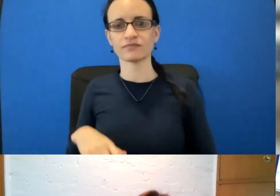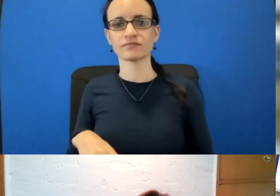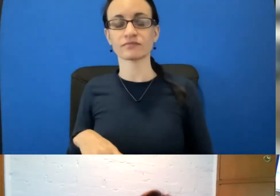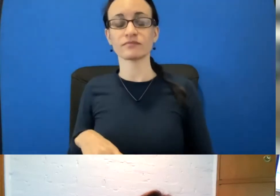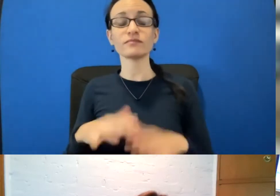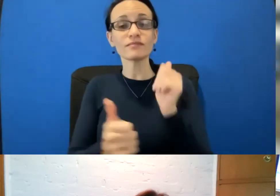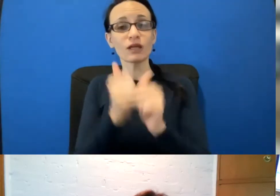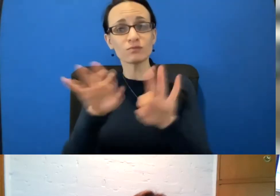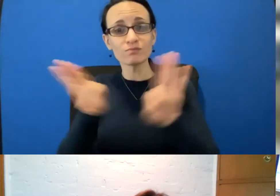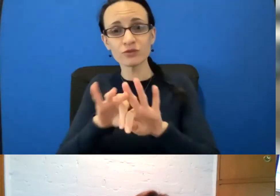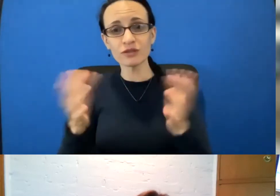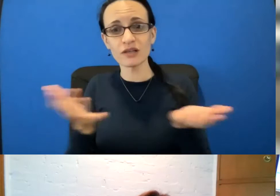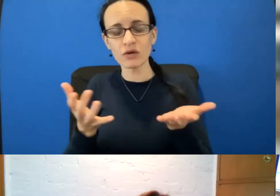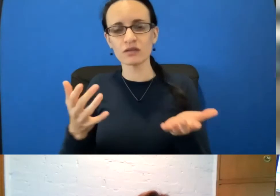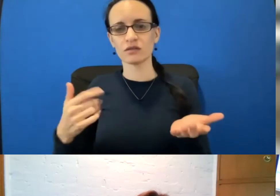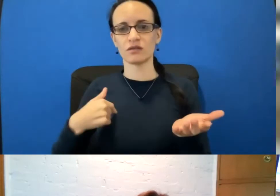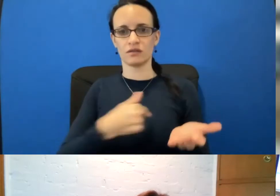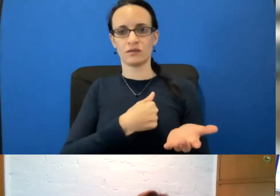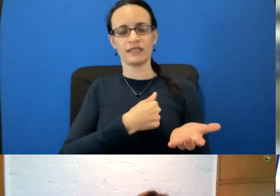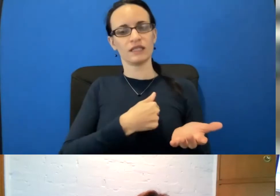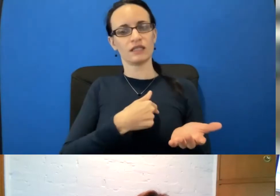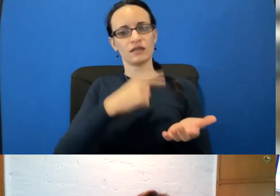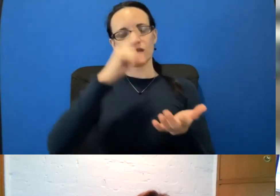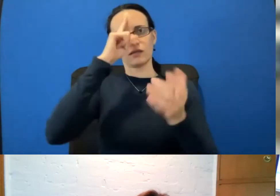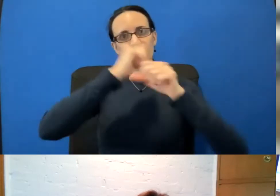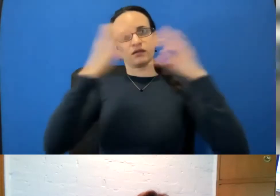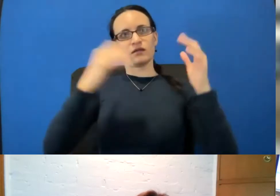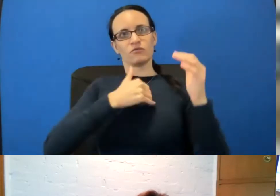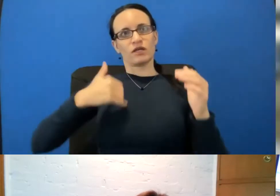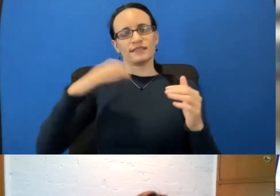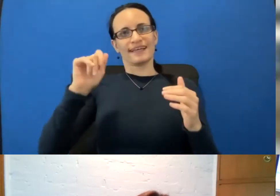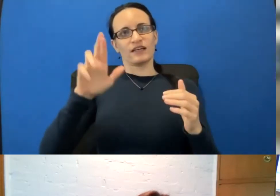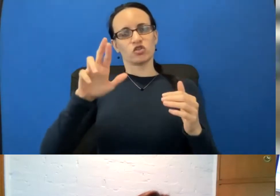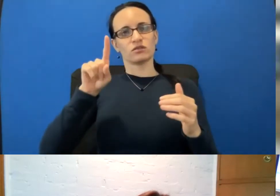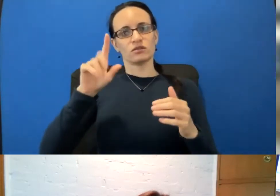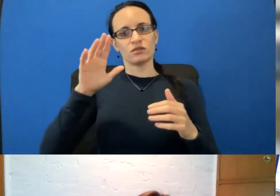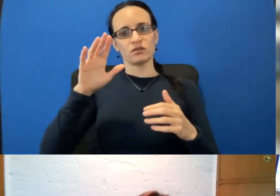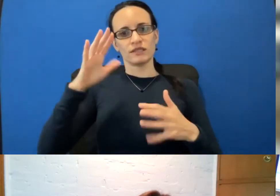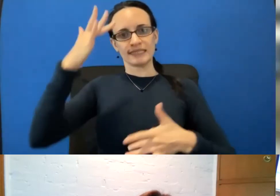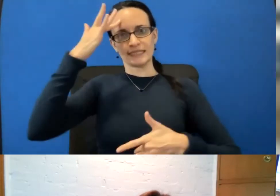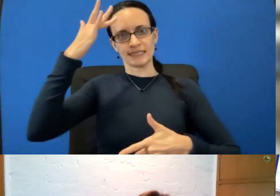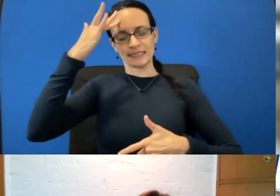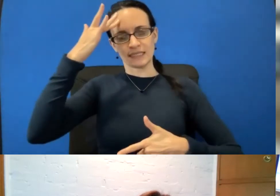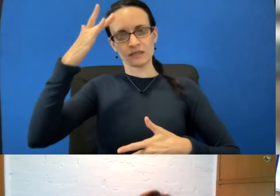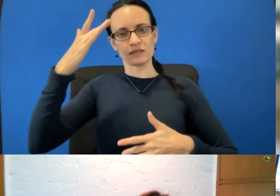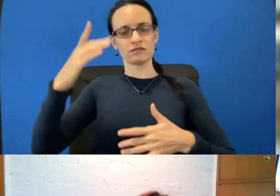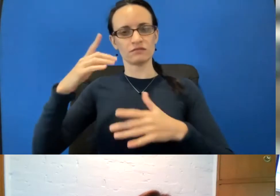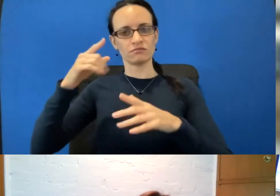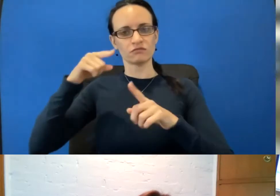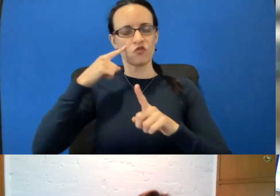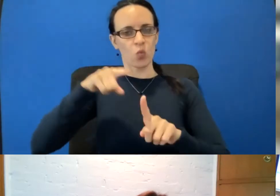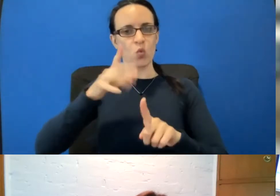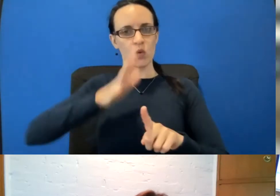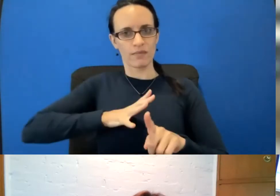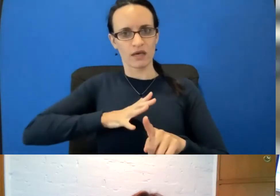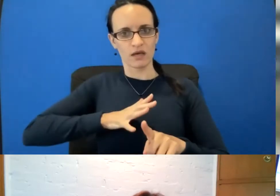importantly, we do think of breast cancer as a disease that occurs in older women. But a quarter of breast cancers